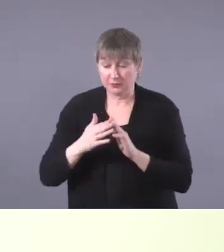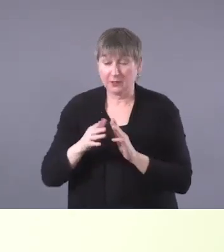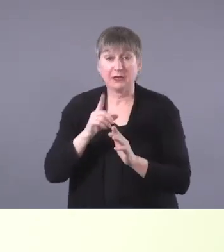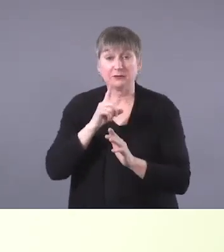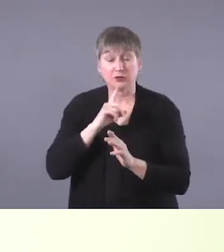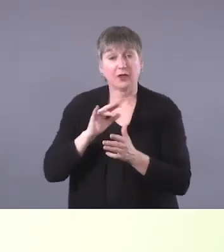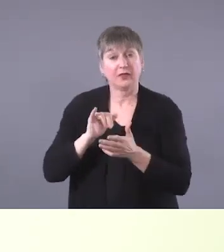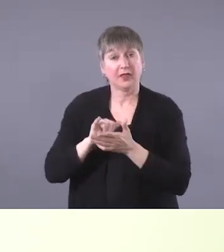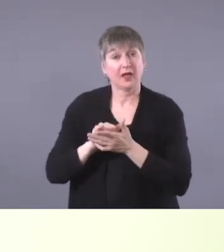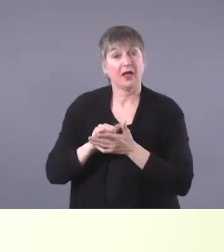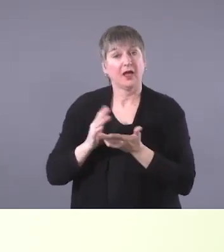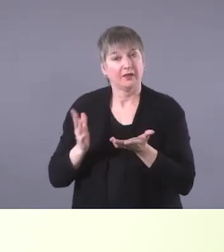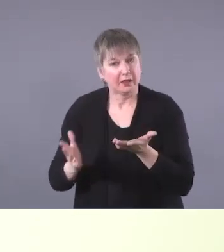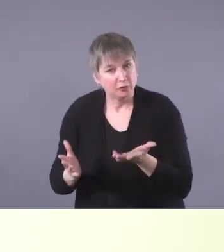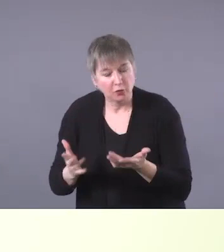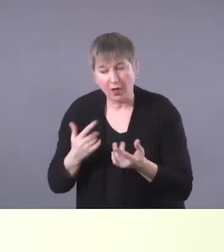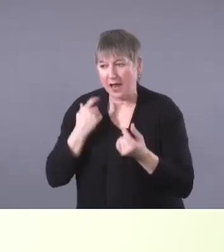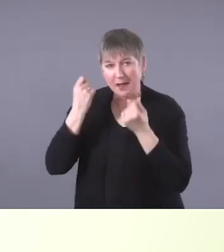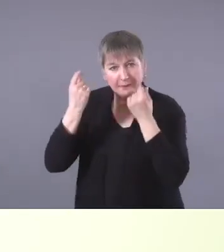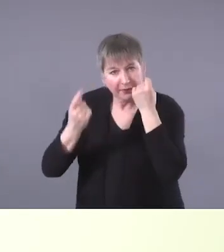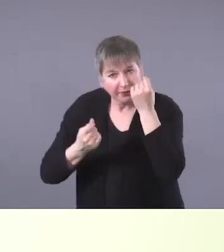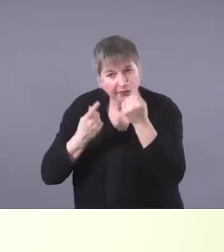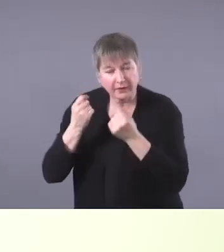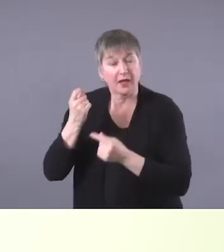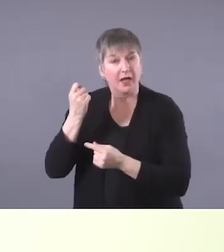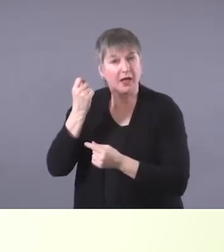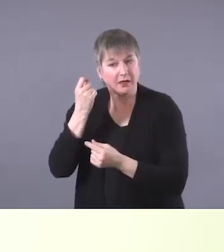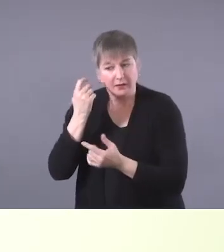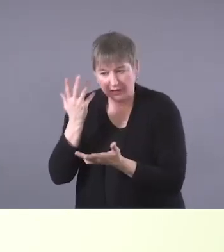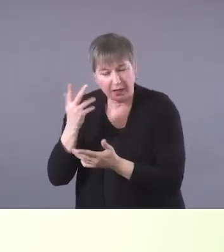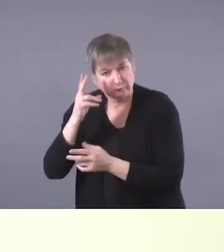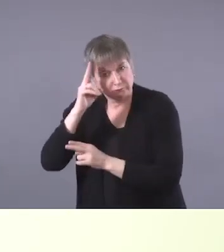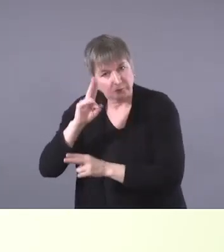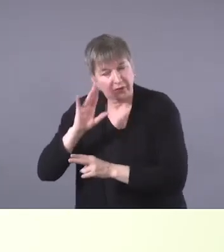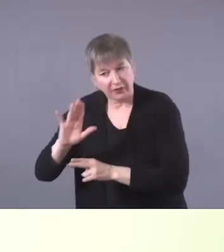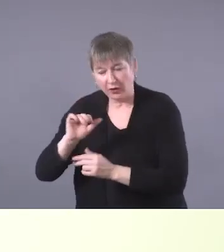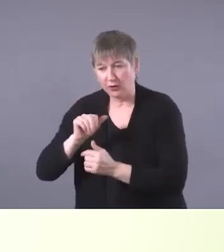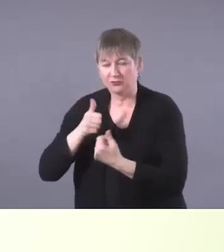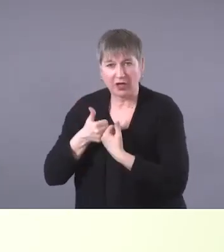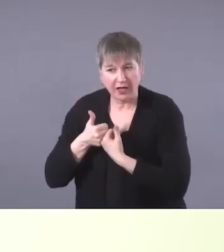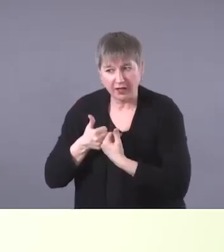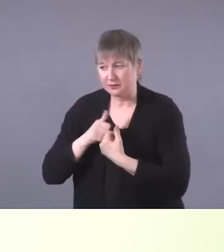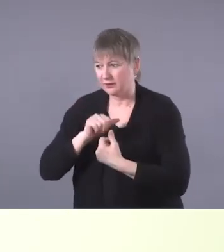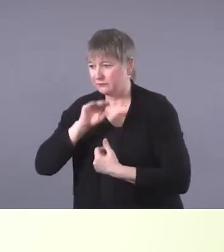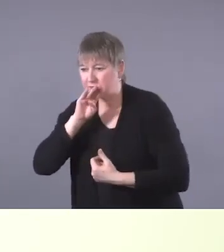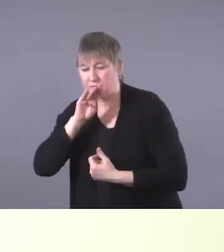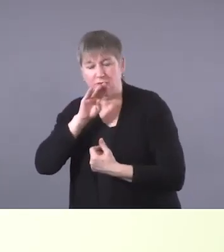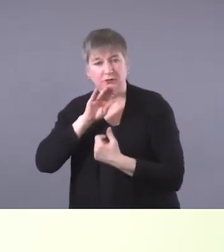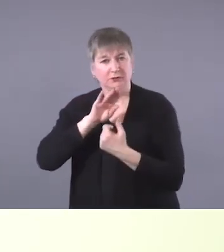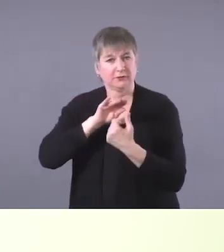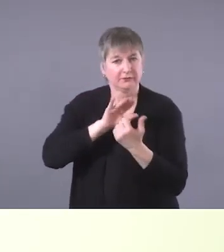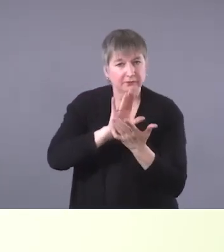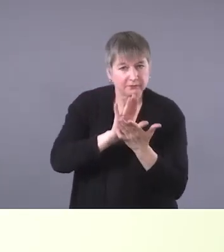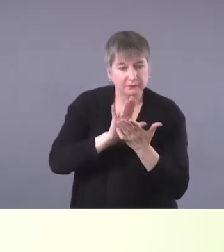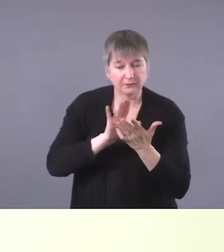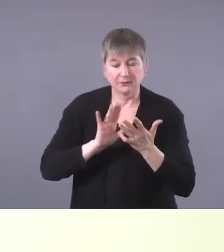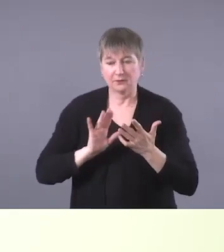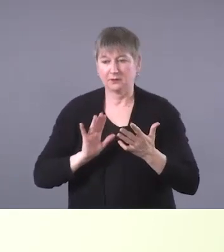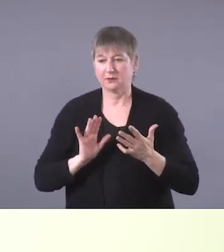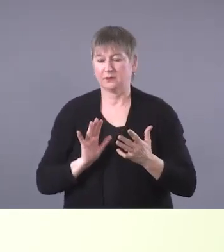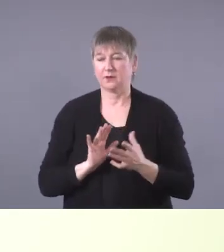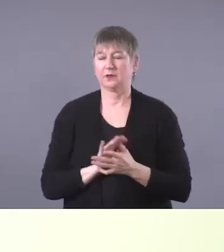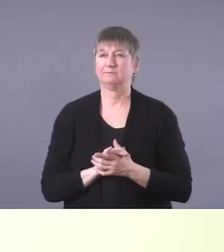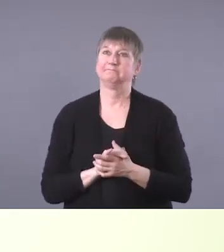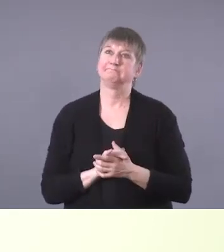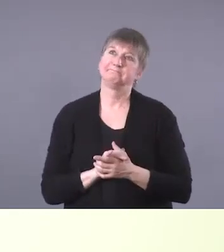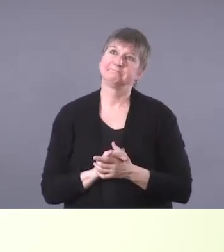from a place of empathy and understanding of the challenges Indigenous patients, families, and communities face. You know, uh,